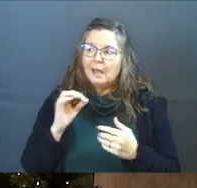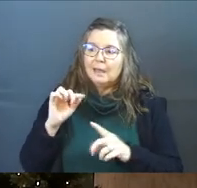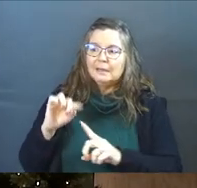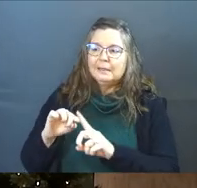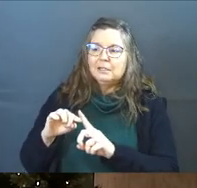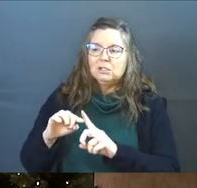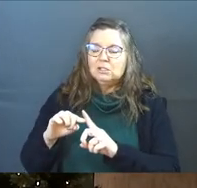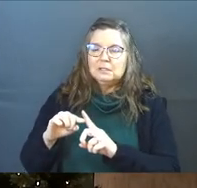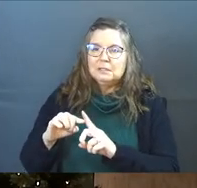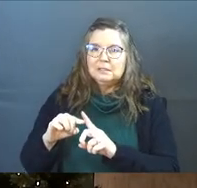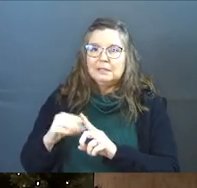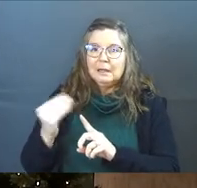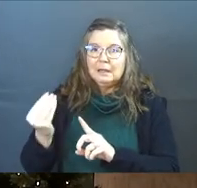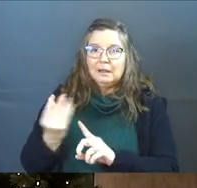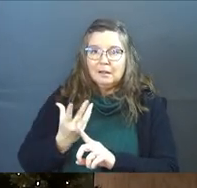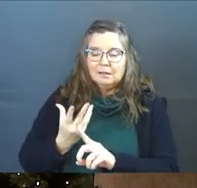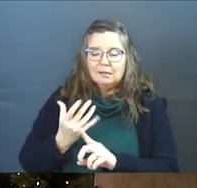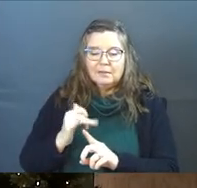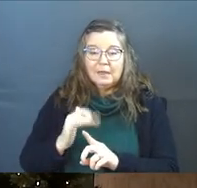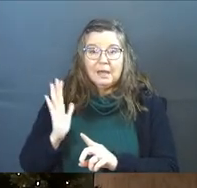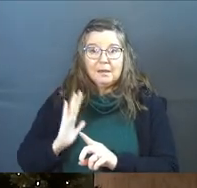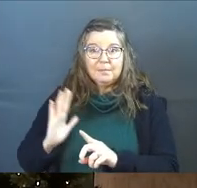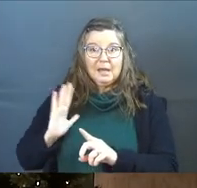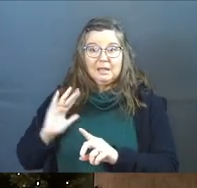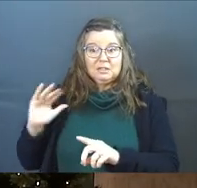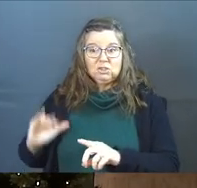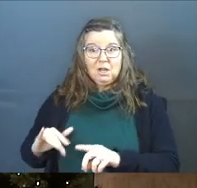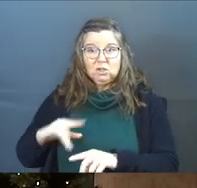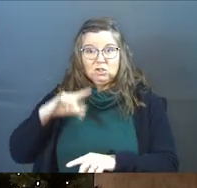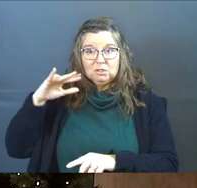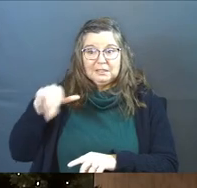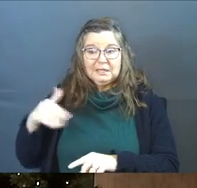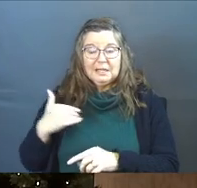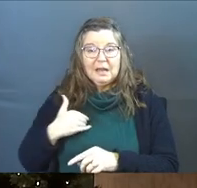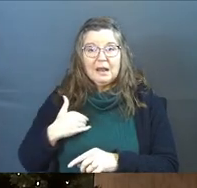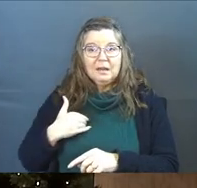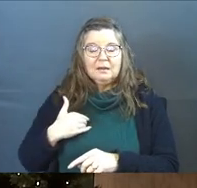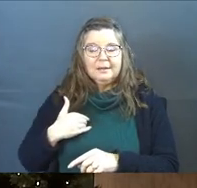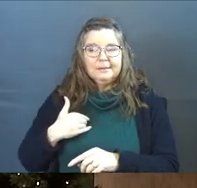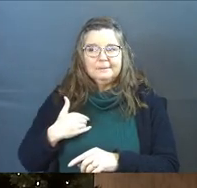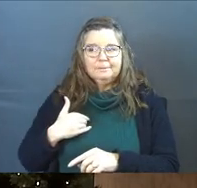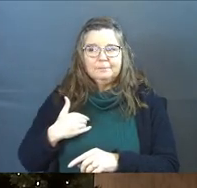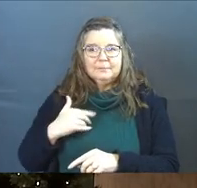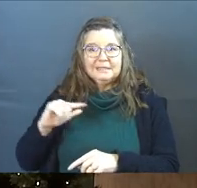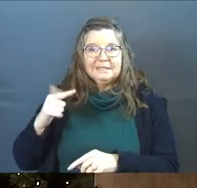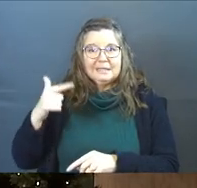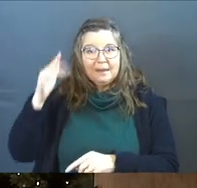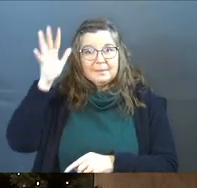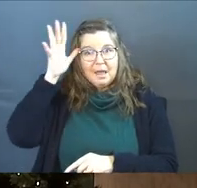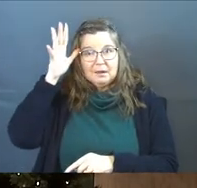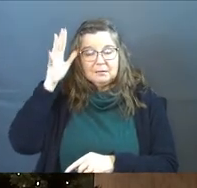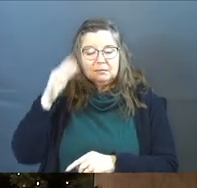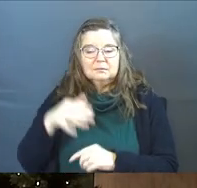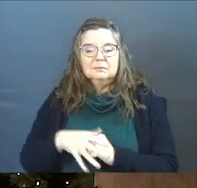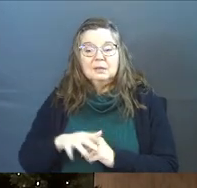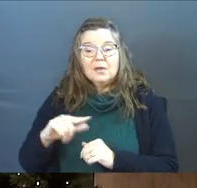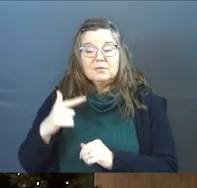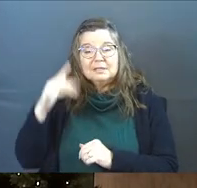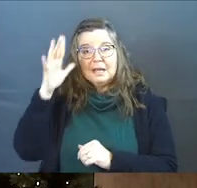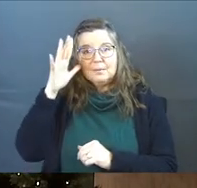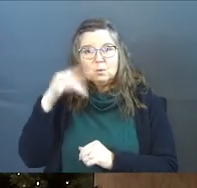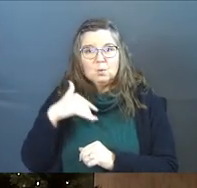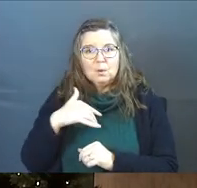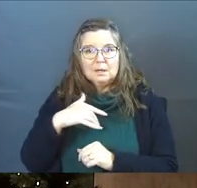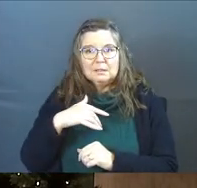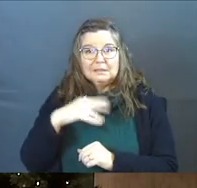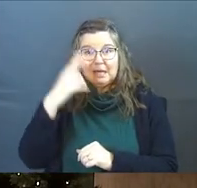he just kind of let slip to me that back in his childhood, he had had this stepdad. And the stepdad